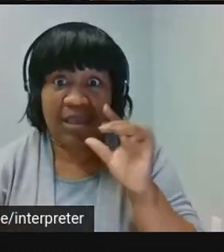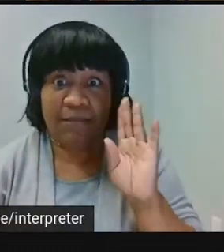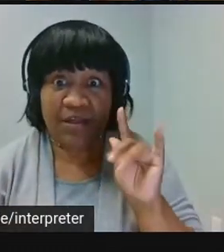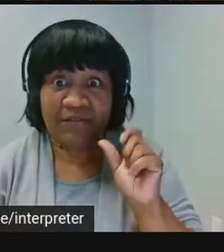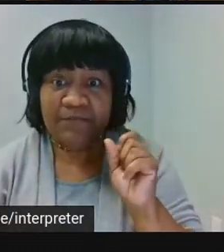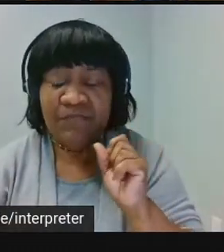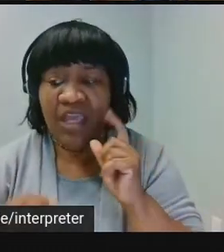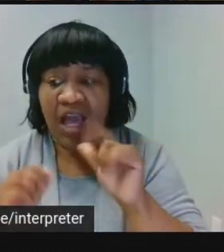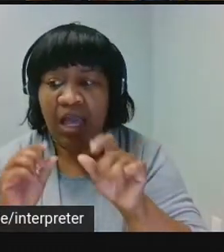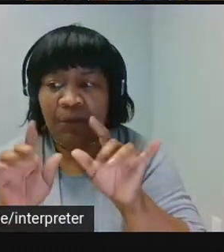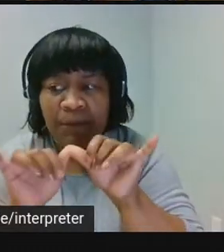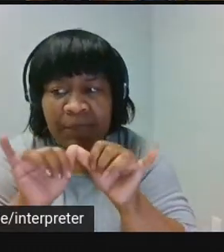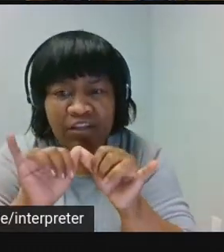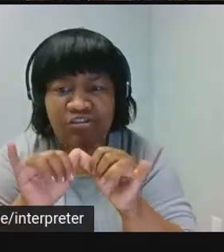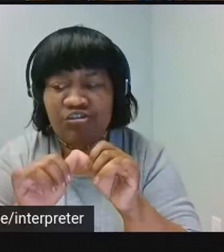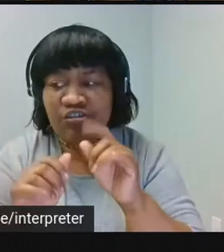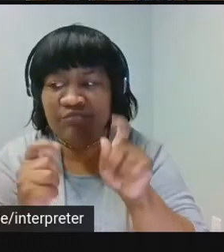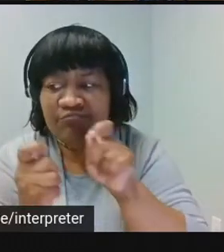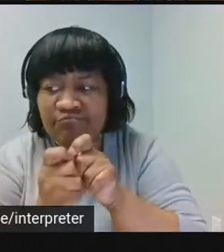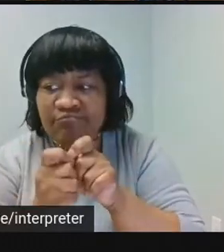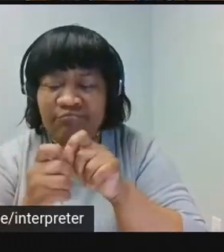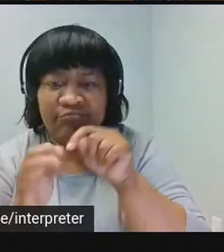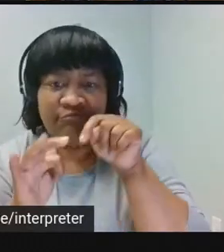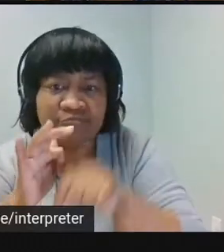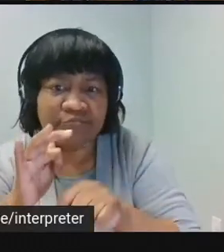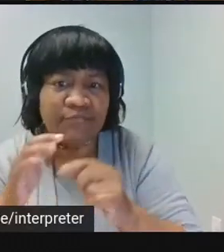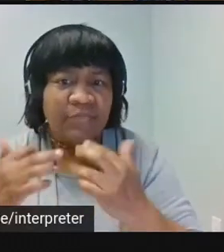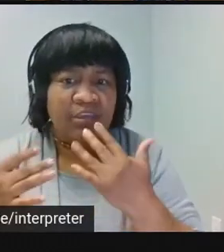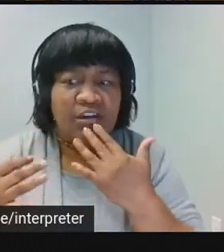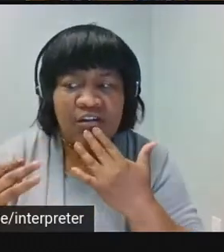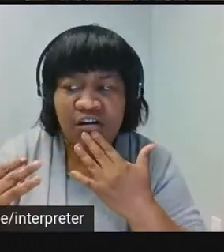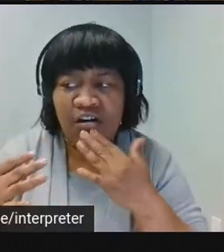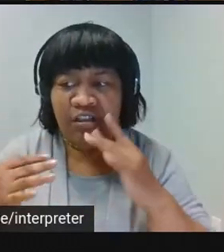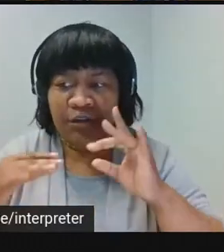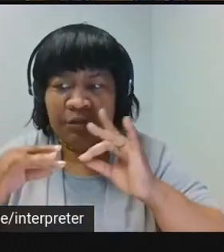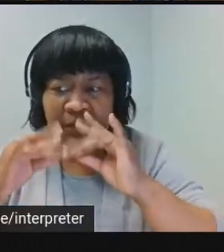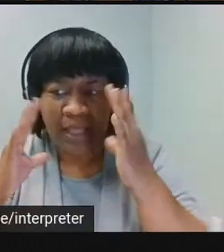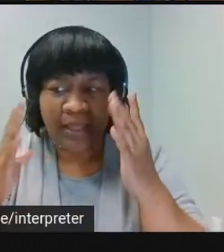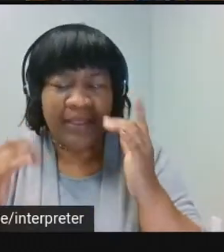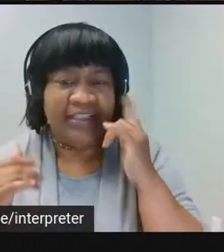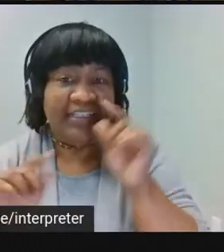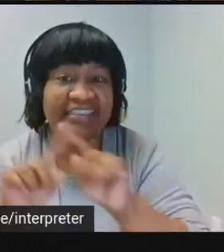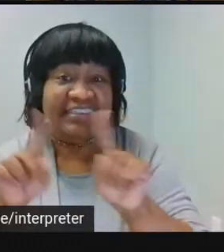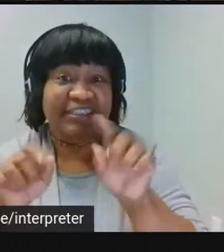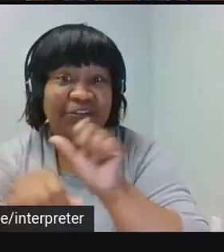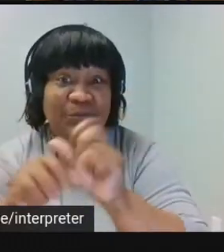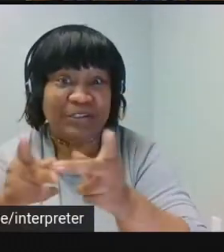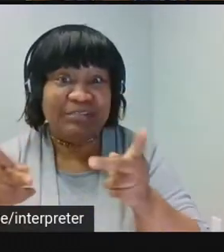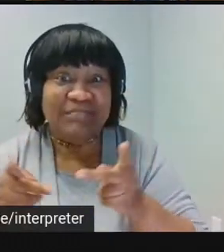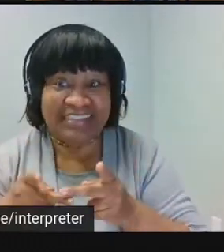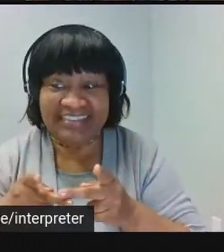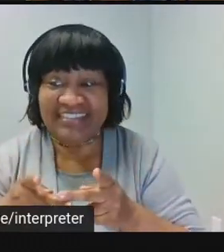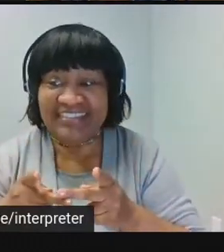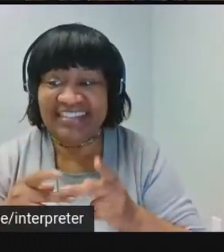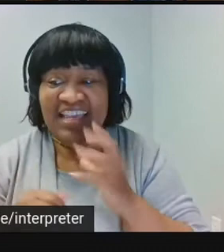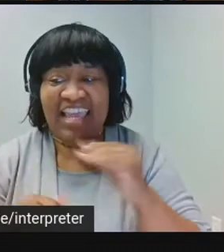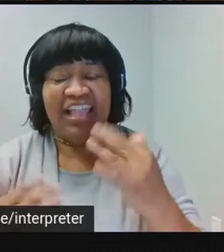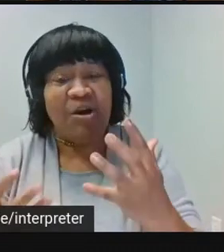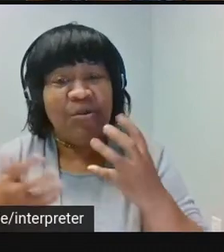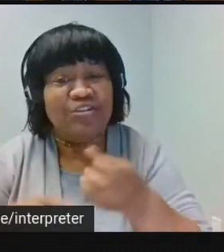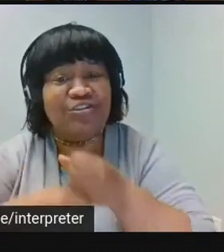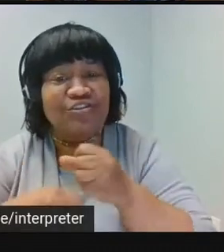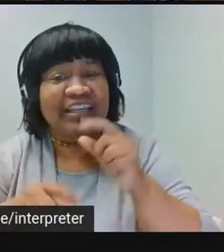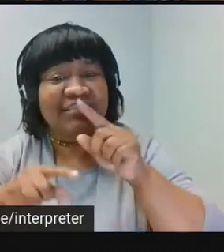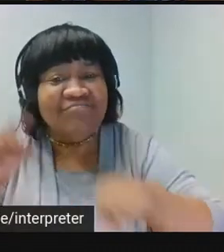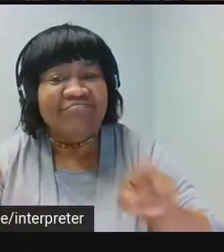will capture measurements of the intensity, color, and luminosity of lighting in different workspaces. I want to create